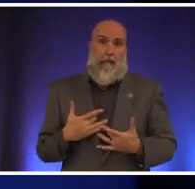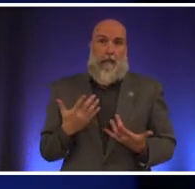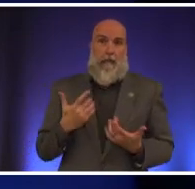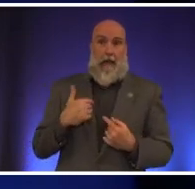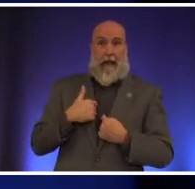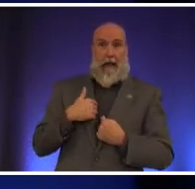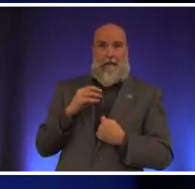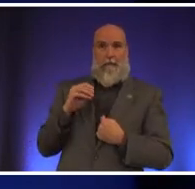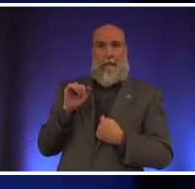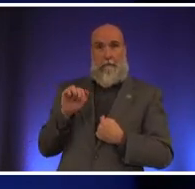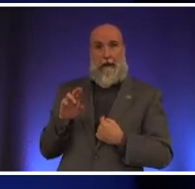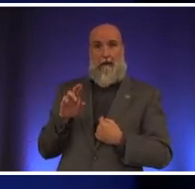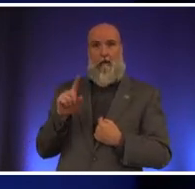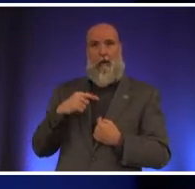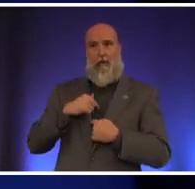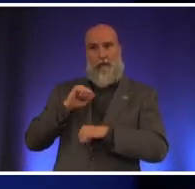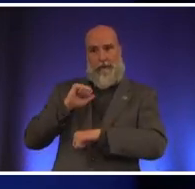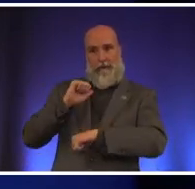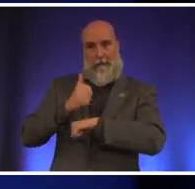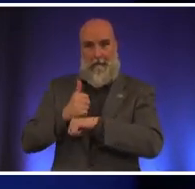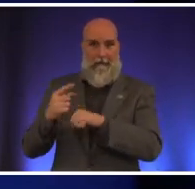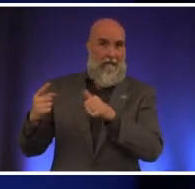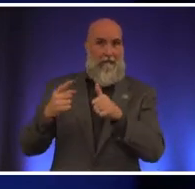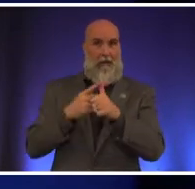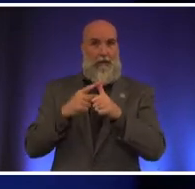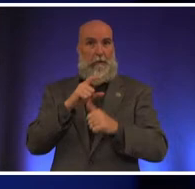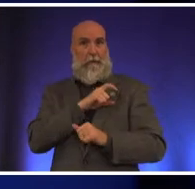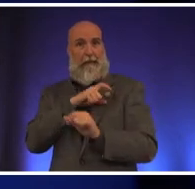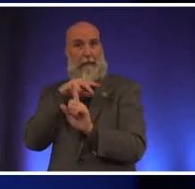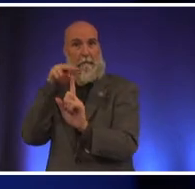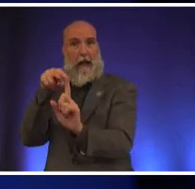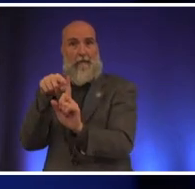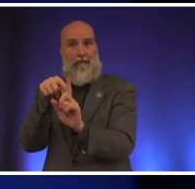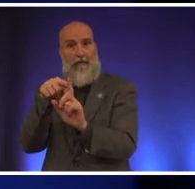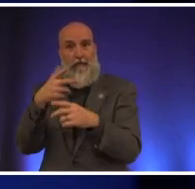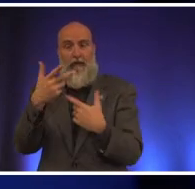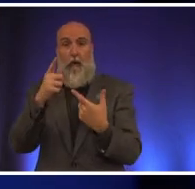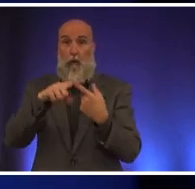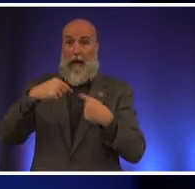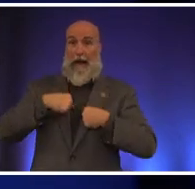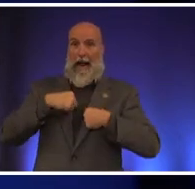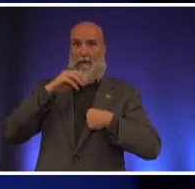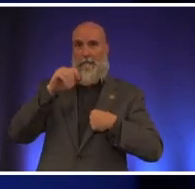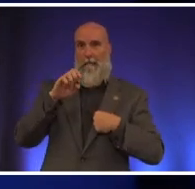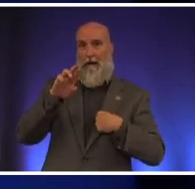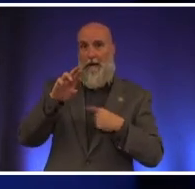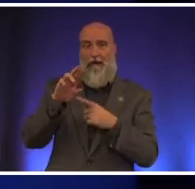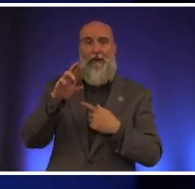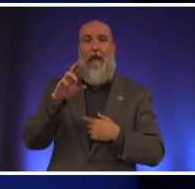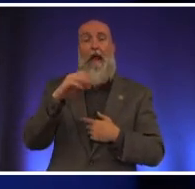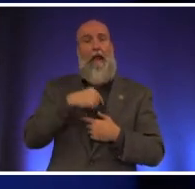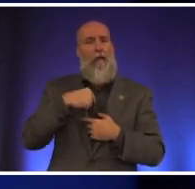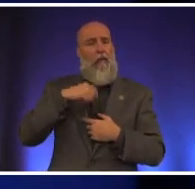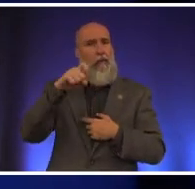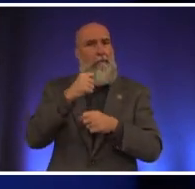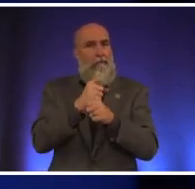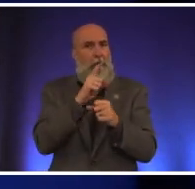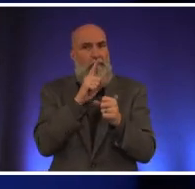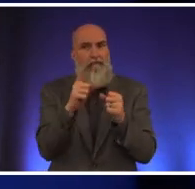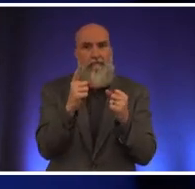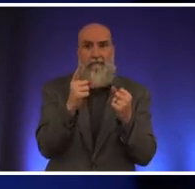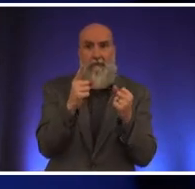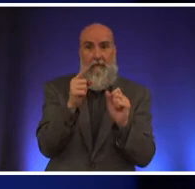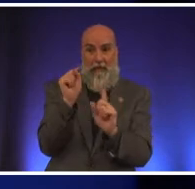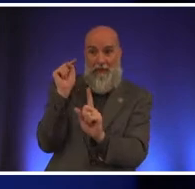created the first police monitor when i was mayor and and we need to make sure that